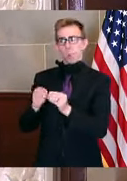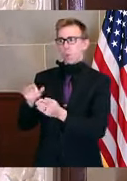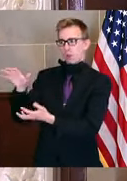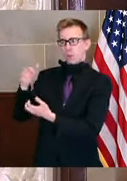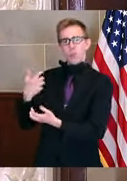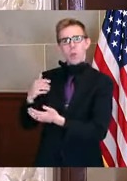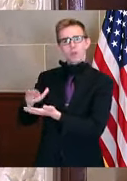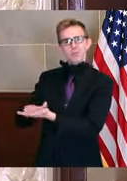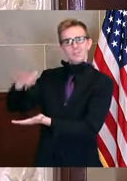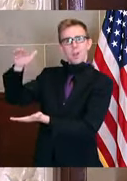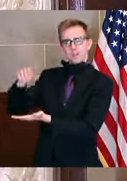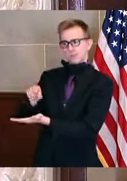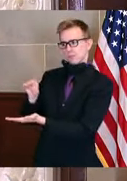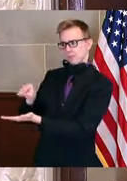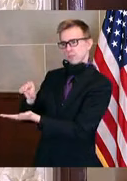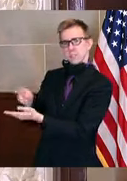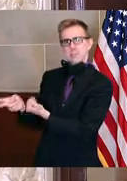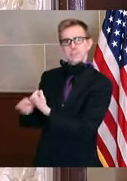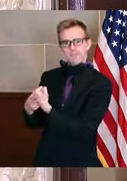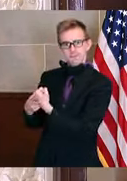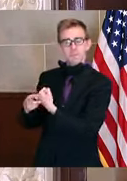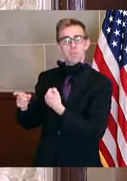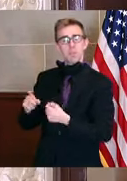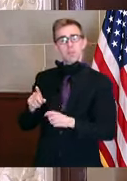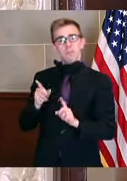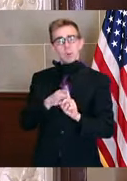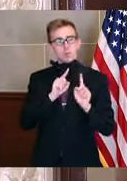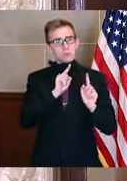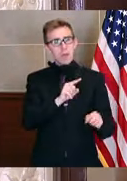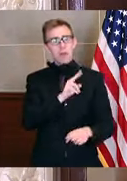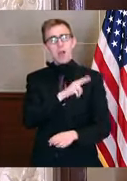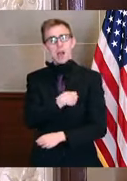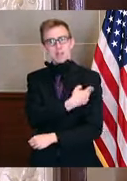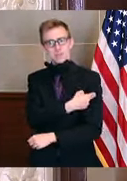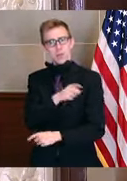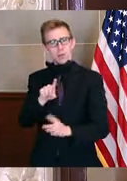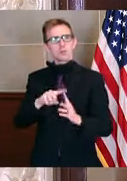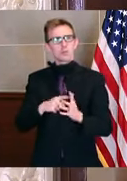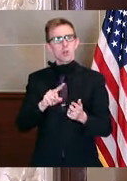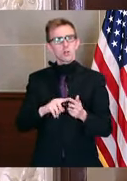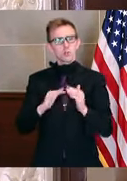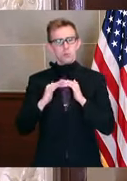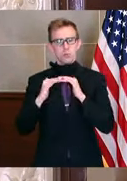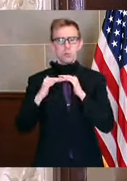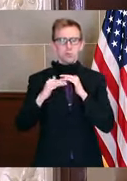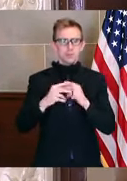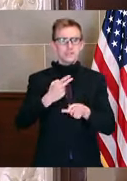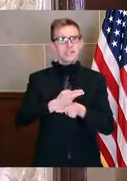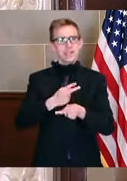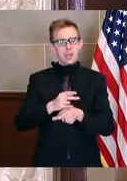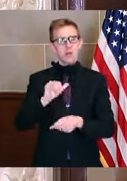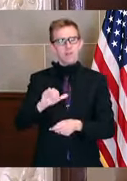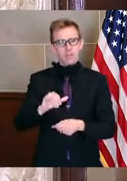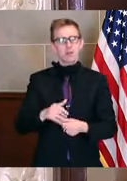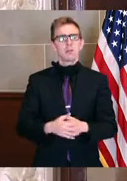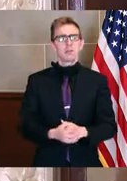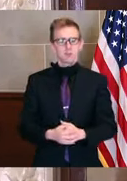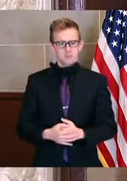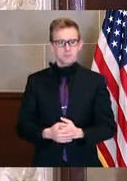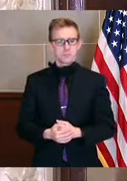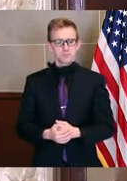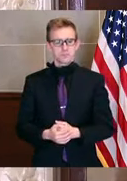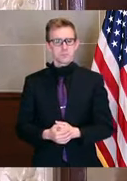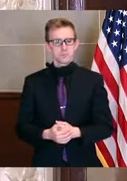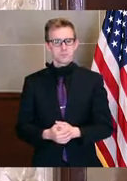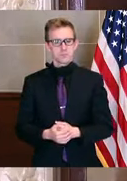build up our stockpiles. But the first thing, think your first response from your hospitals are getting out under control now to a certain degree where they have a certain amount of